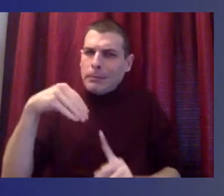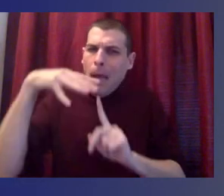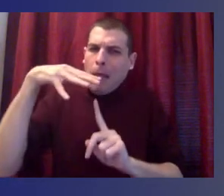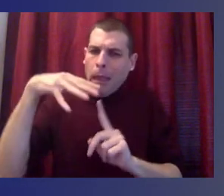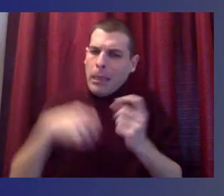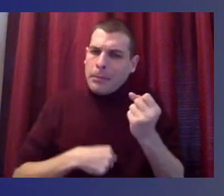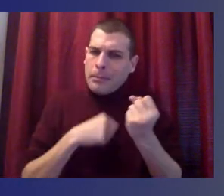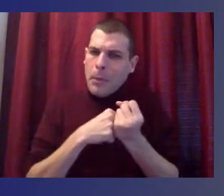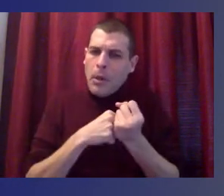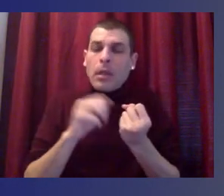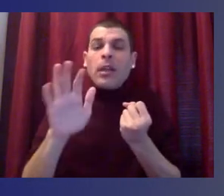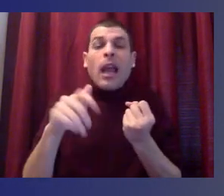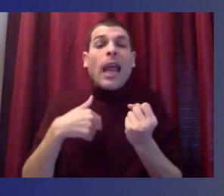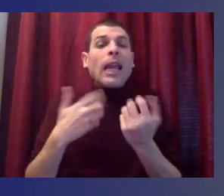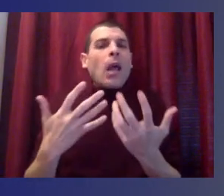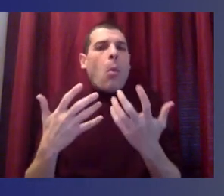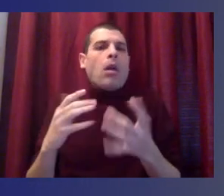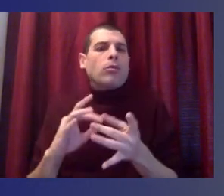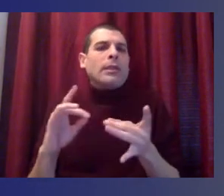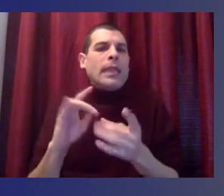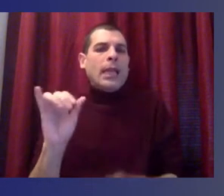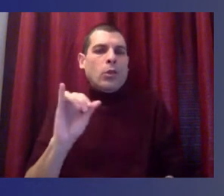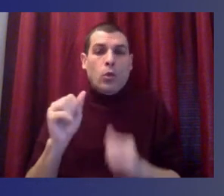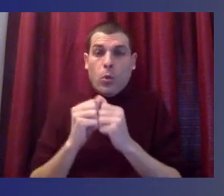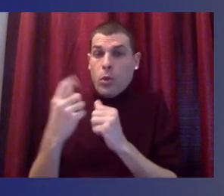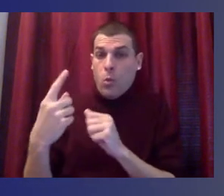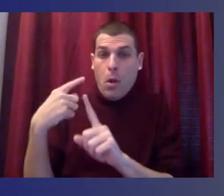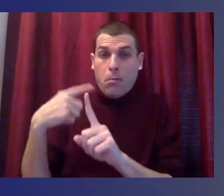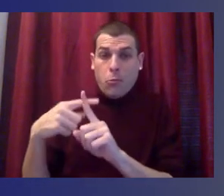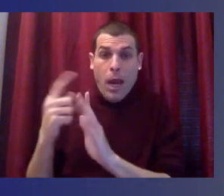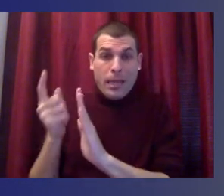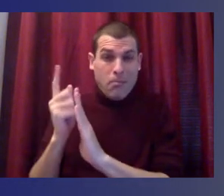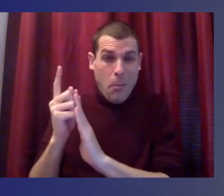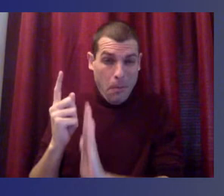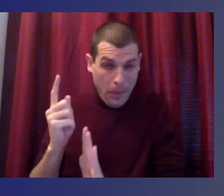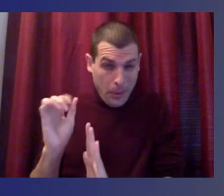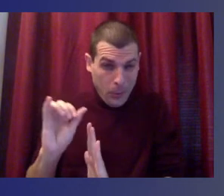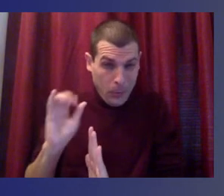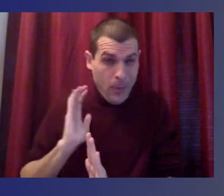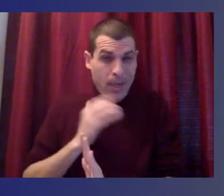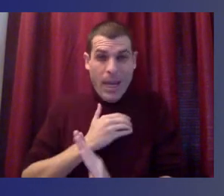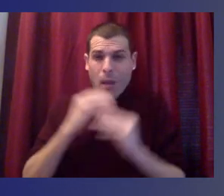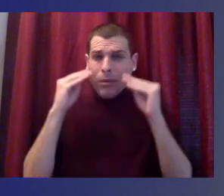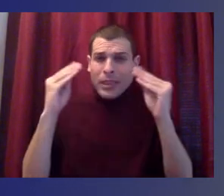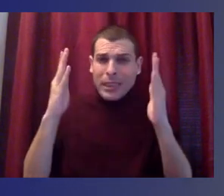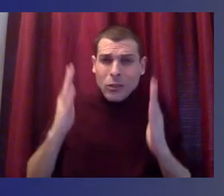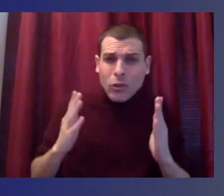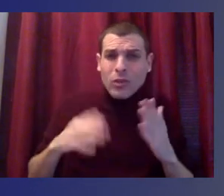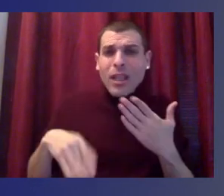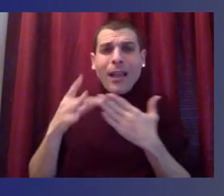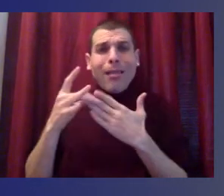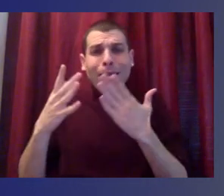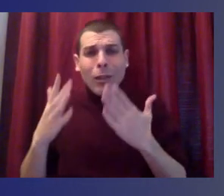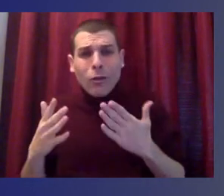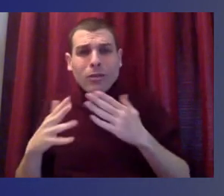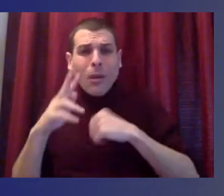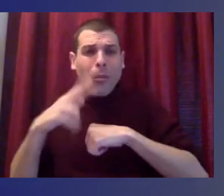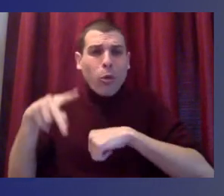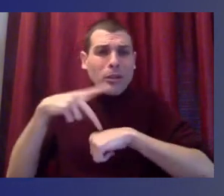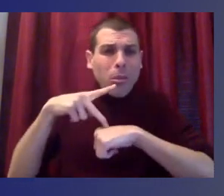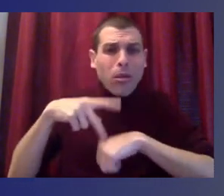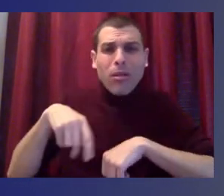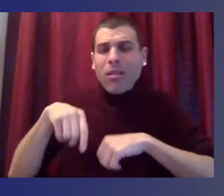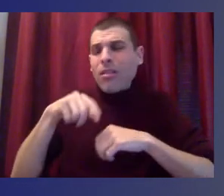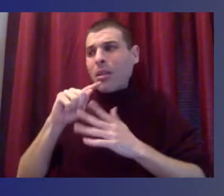have to say, as far as bright spots, our educators, our leaders, our school principals, how